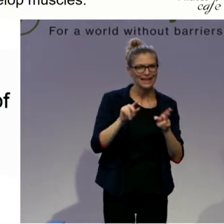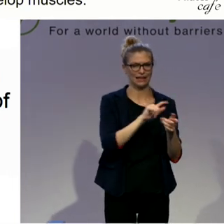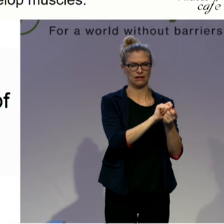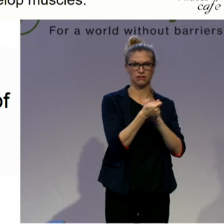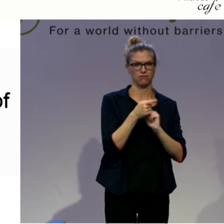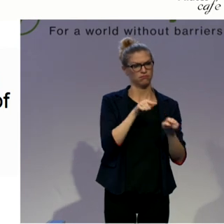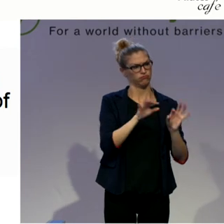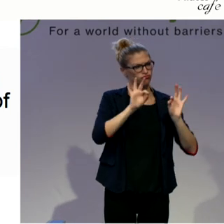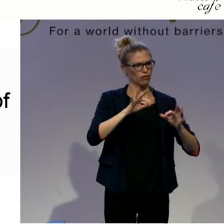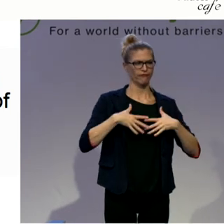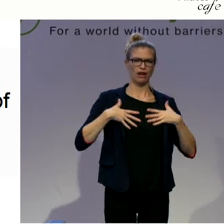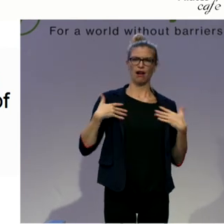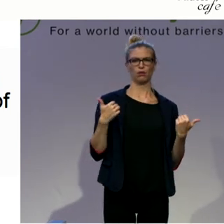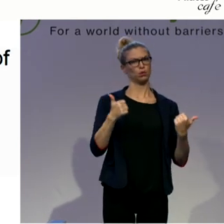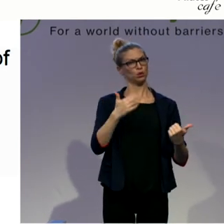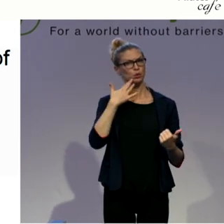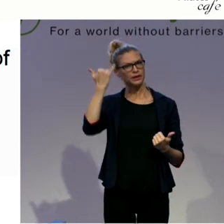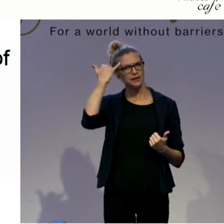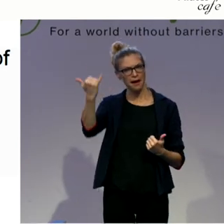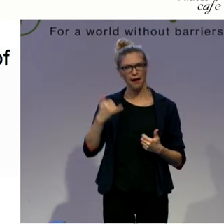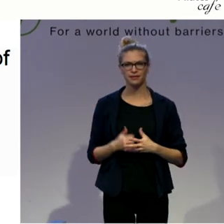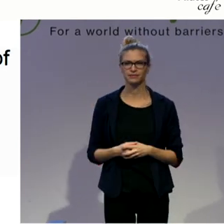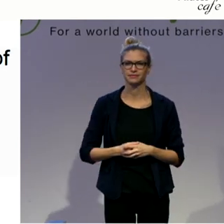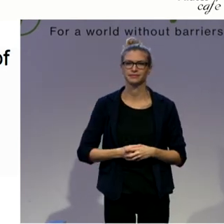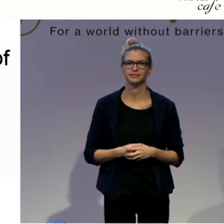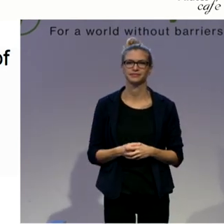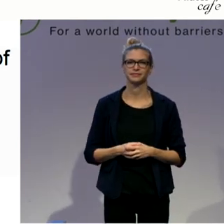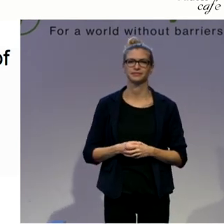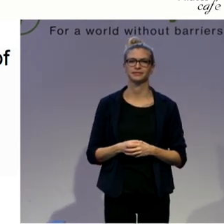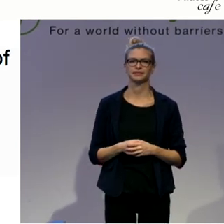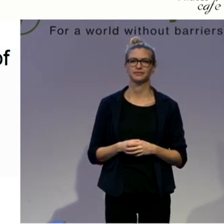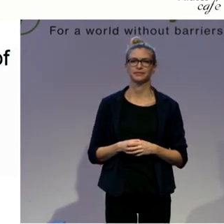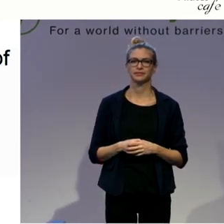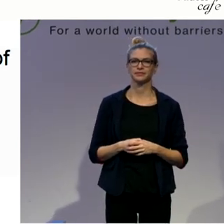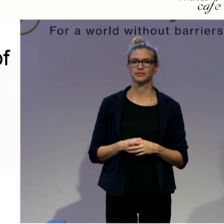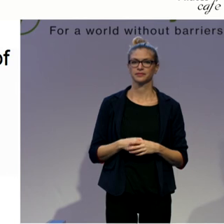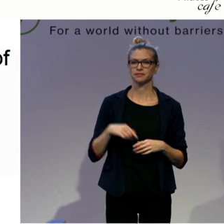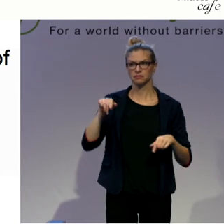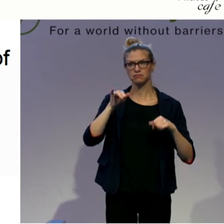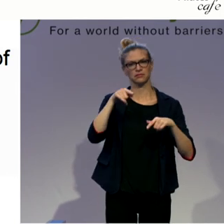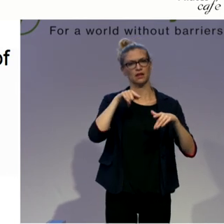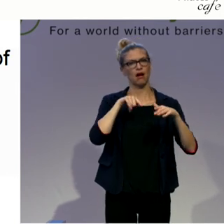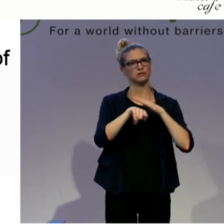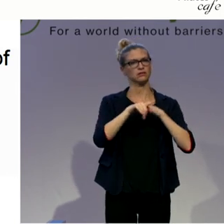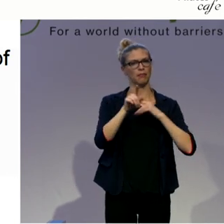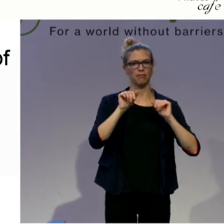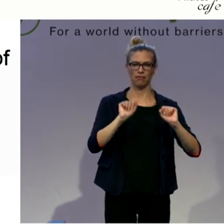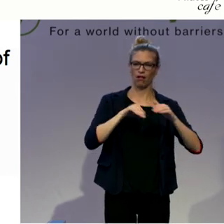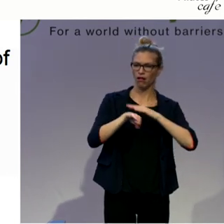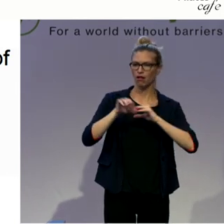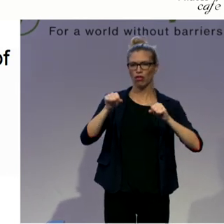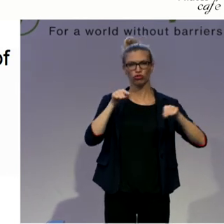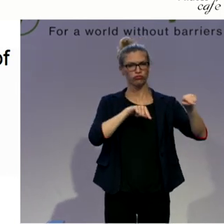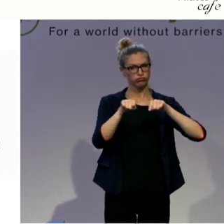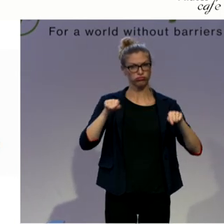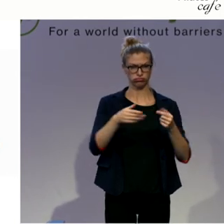we could have those accessible studios, more inclusive teachers. Thank you